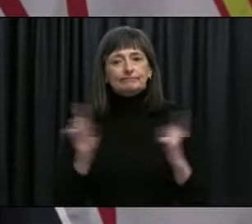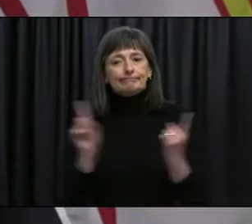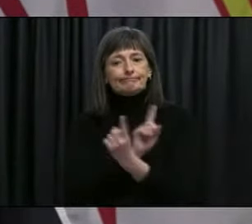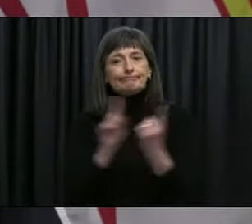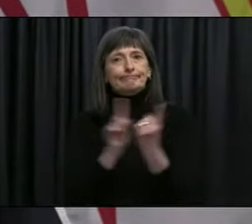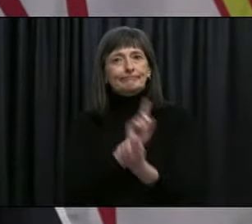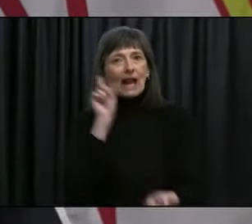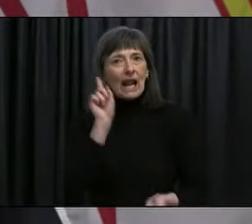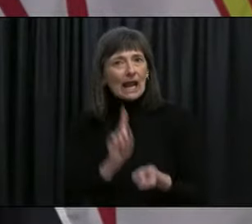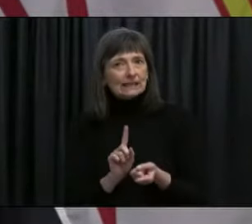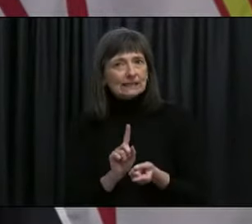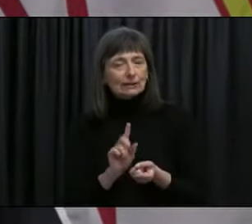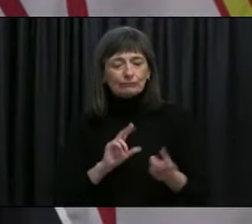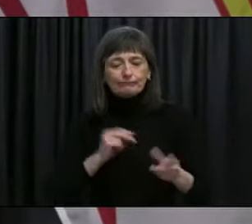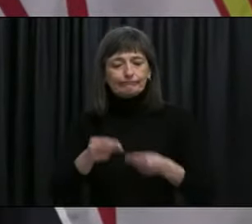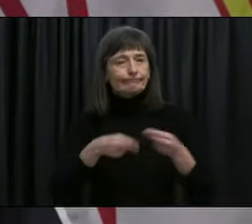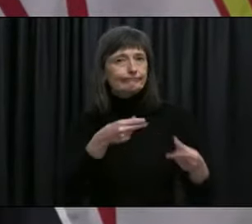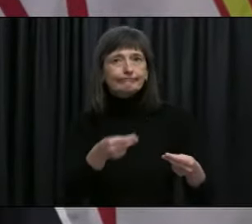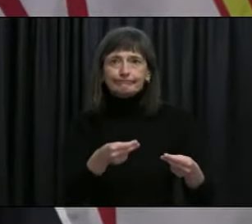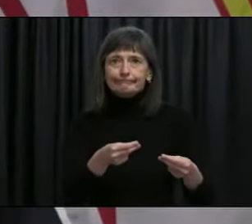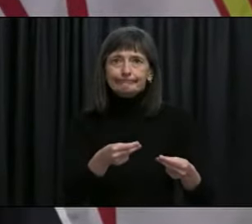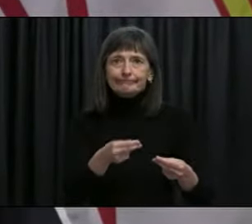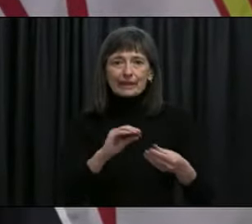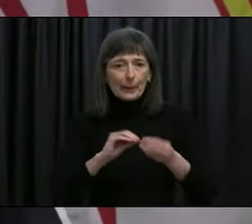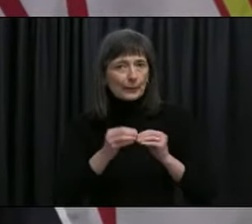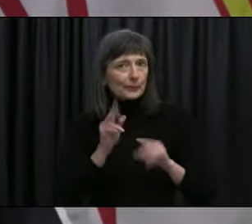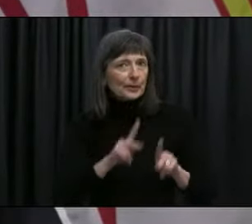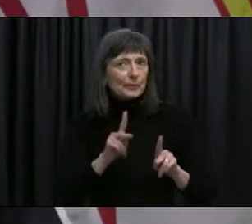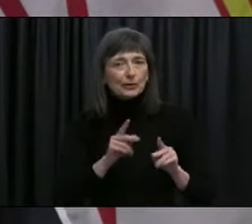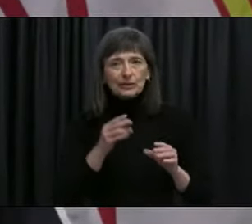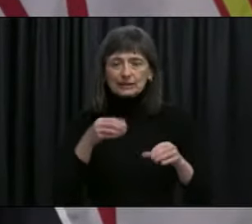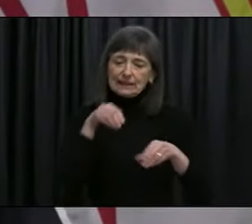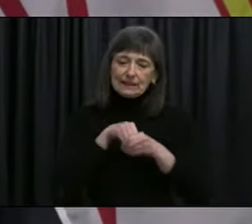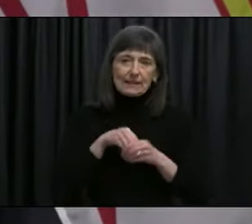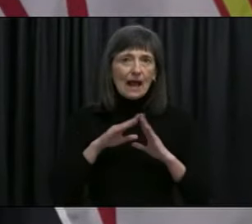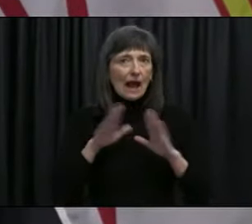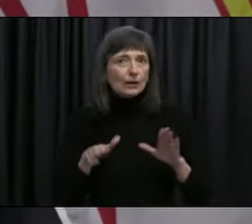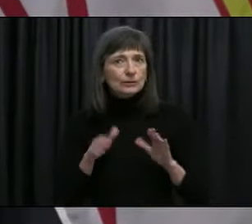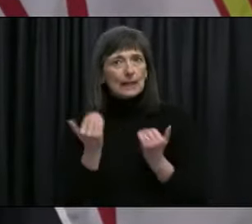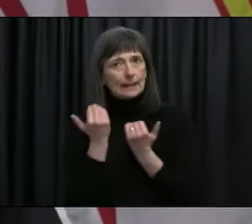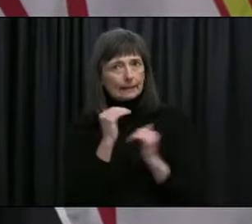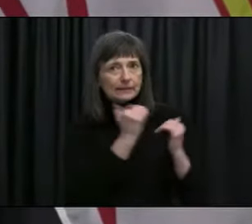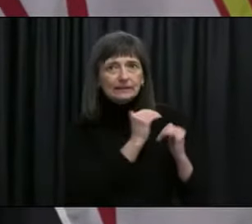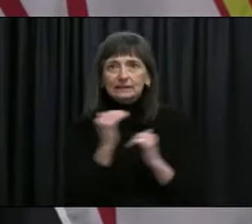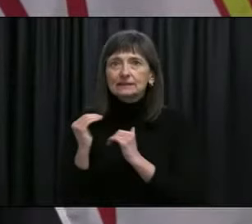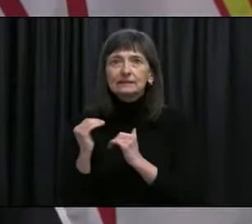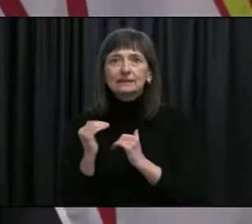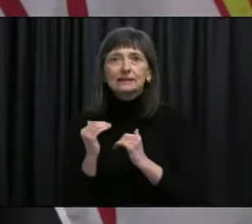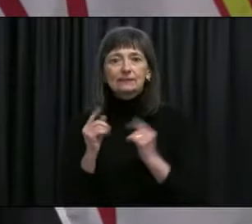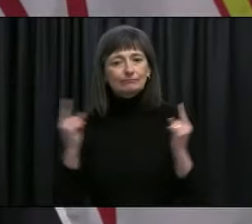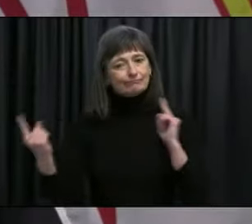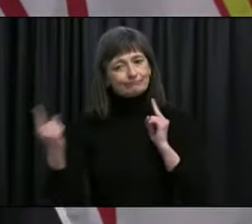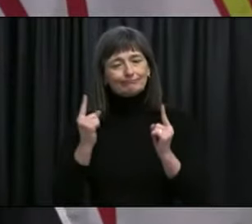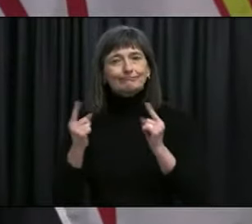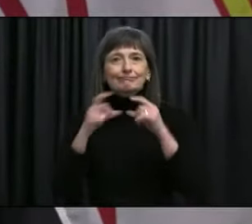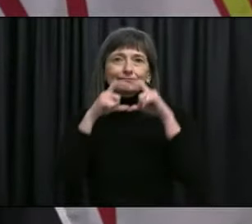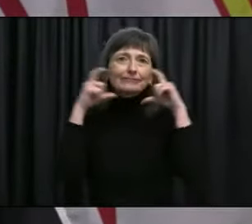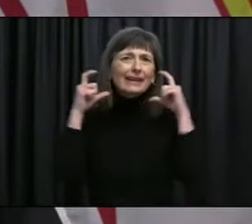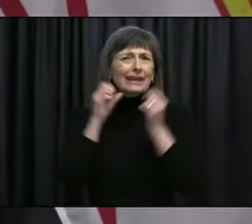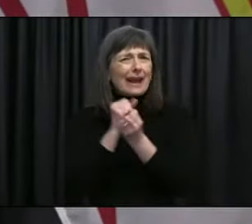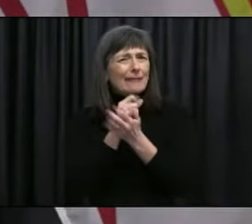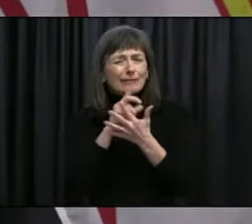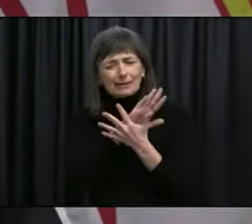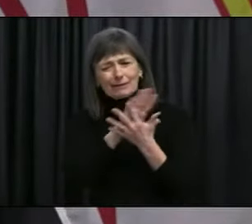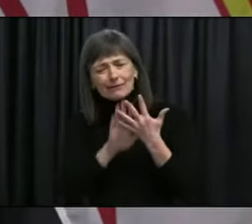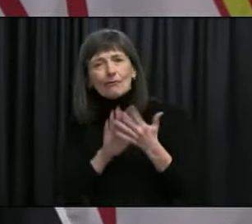COVID as much as we can. So making sure we're keeping our contacts low and maintaining our distance. It's all really important to, uh, to reduce the